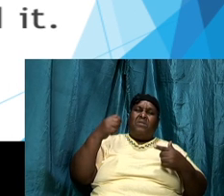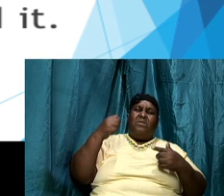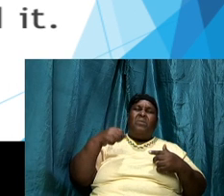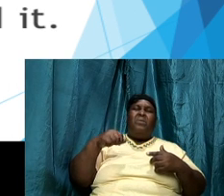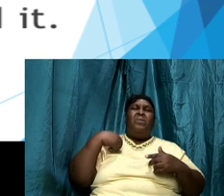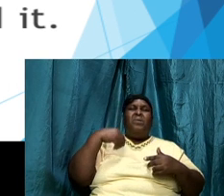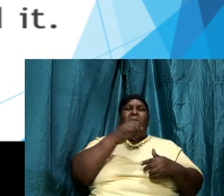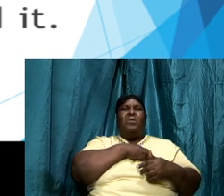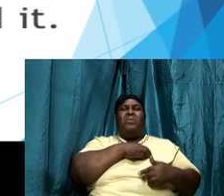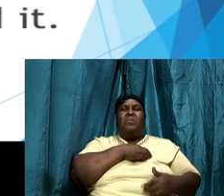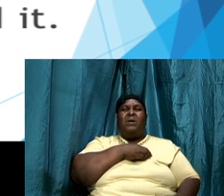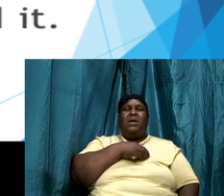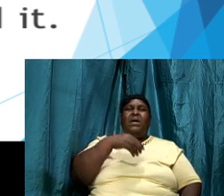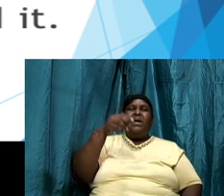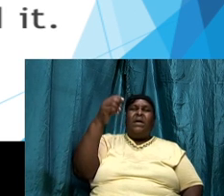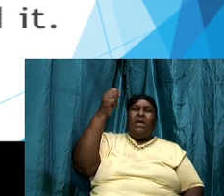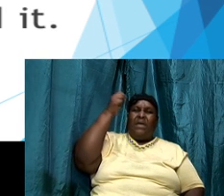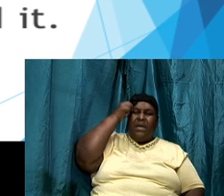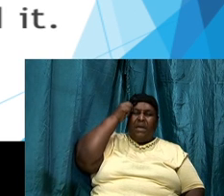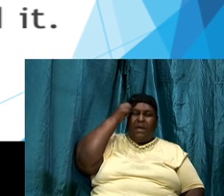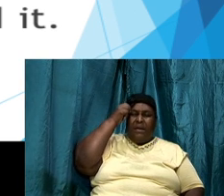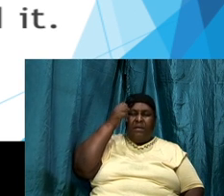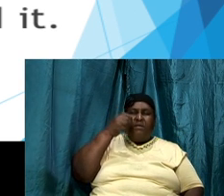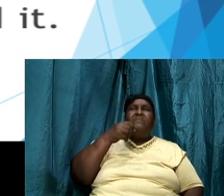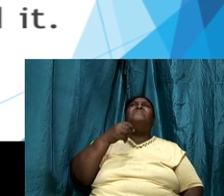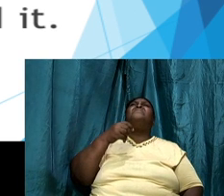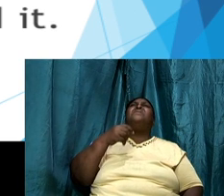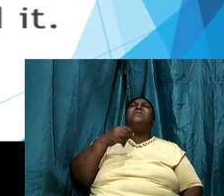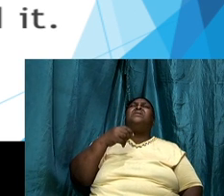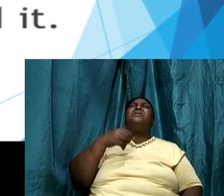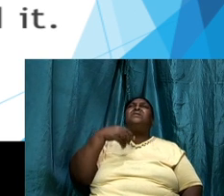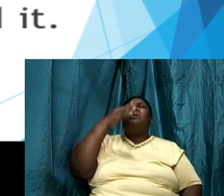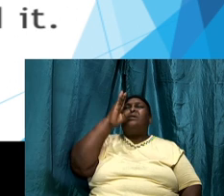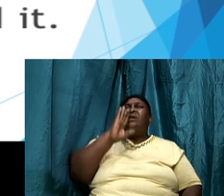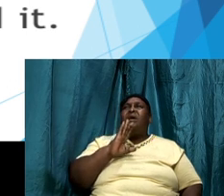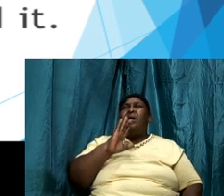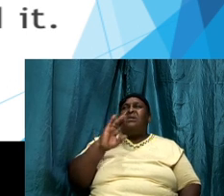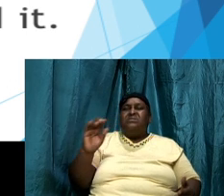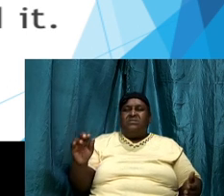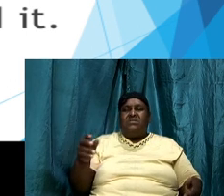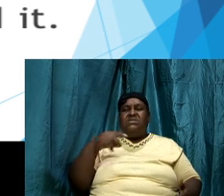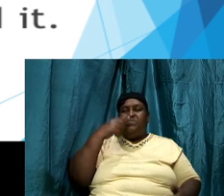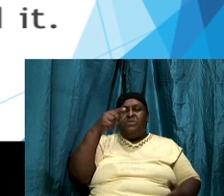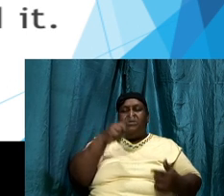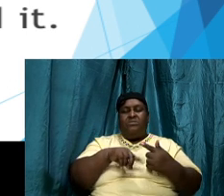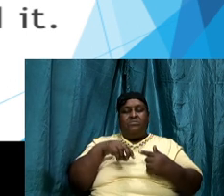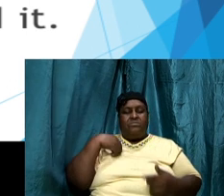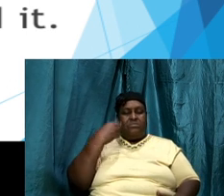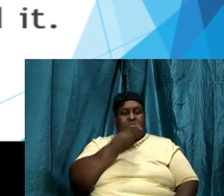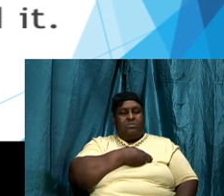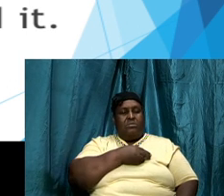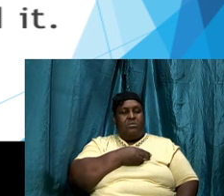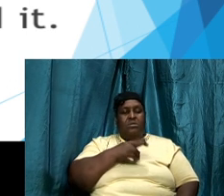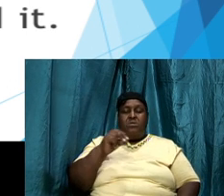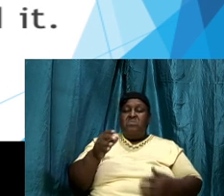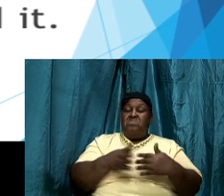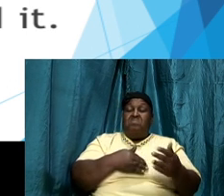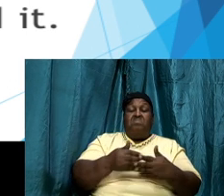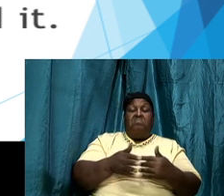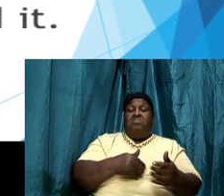literally speaks to us so it doesn't matter what problems we are facing